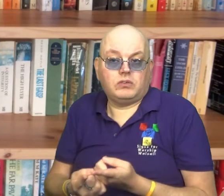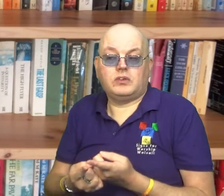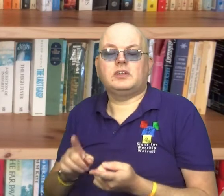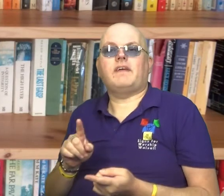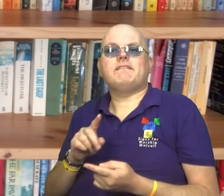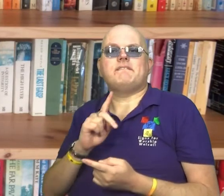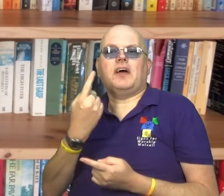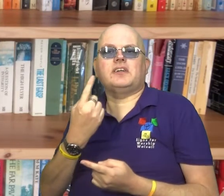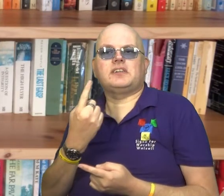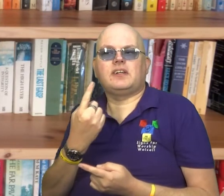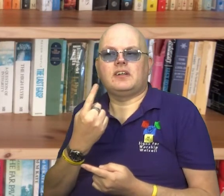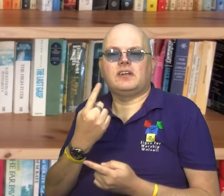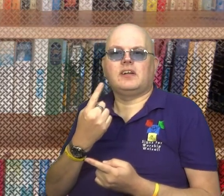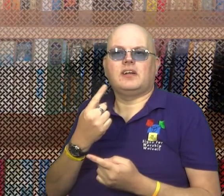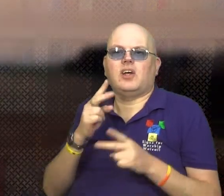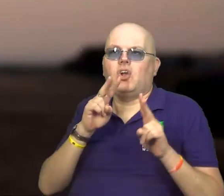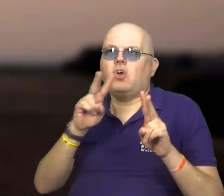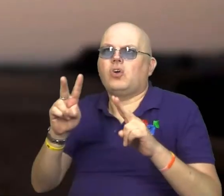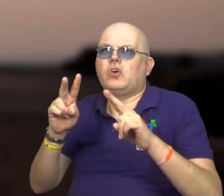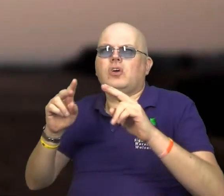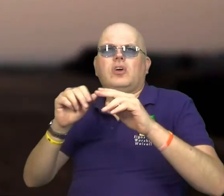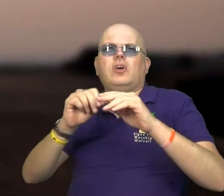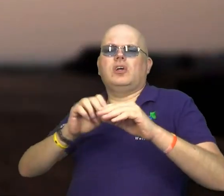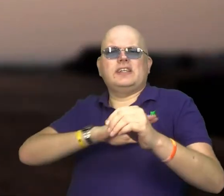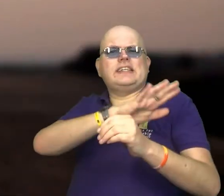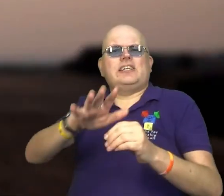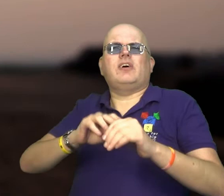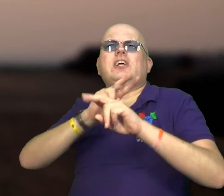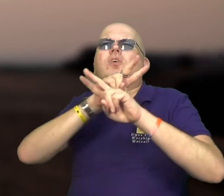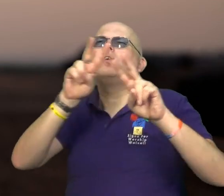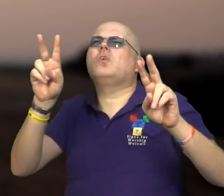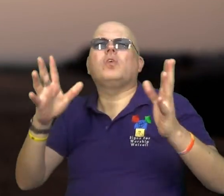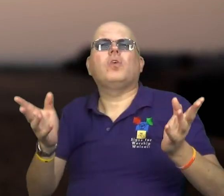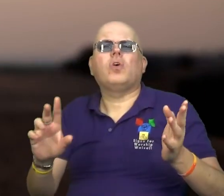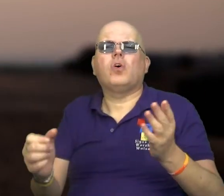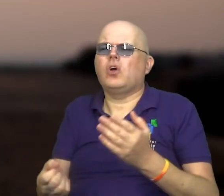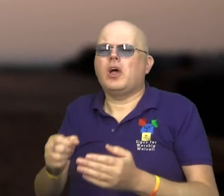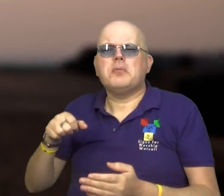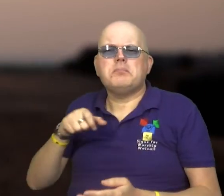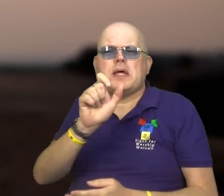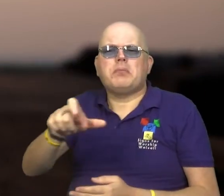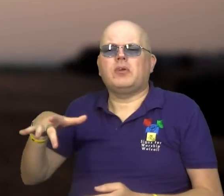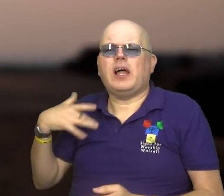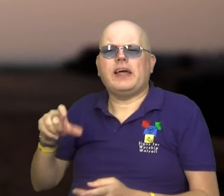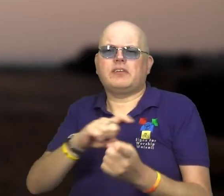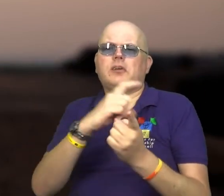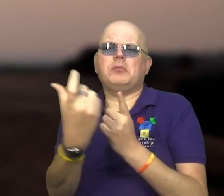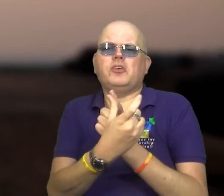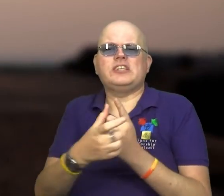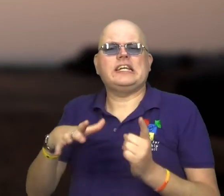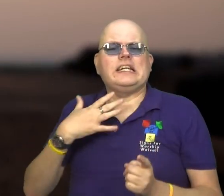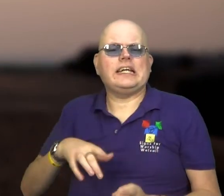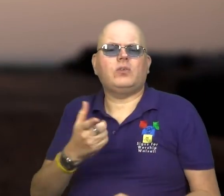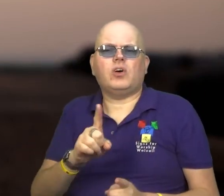So first, look with big picture lenses to see what is needed in the lives of people and the community.